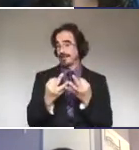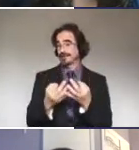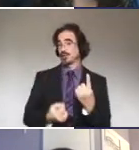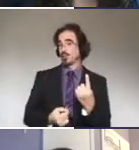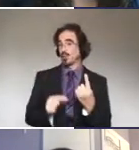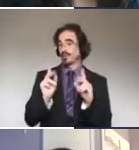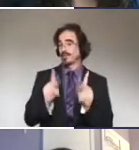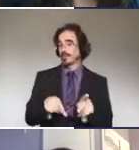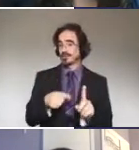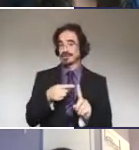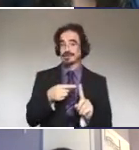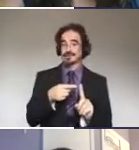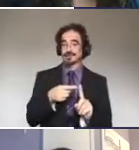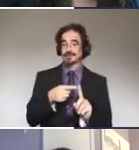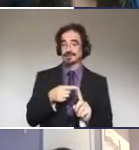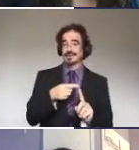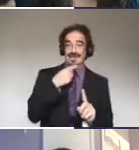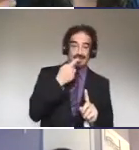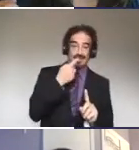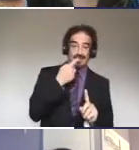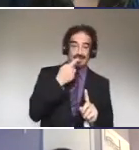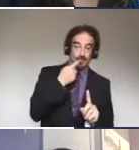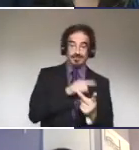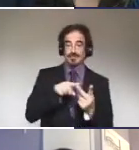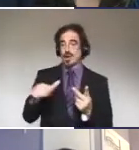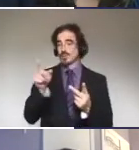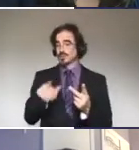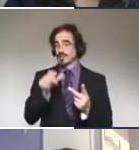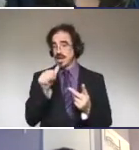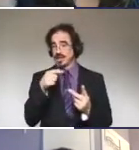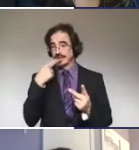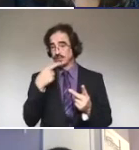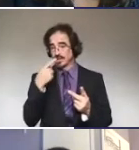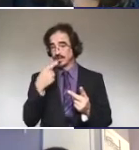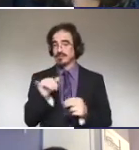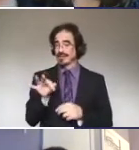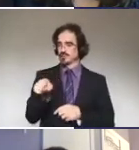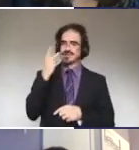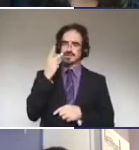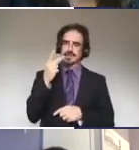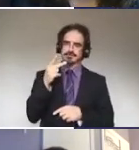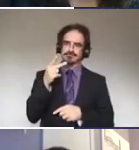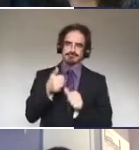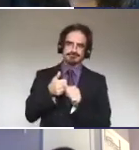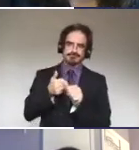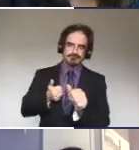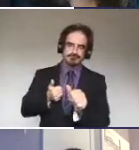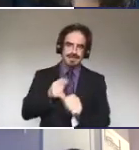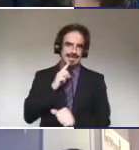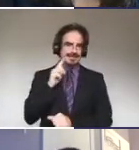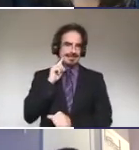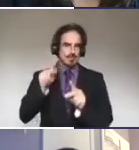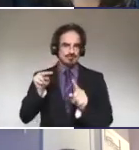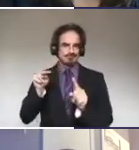is hearing, um, and the other one's not, if that, if you see a slight delay, like that deaf person is looking at the hearing